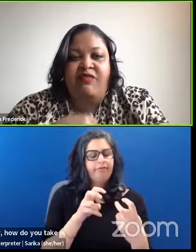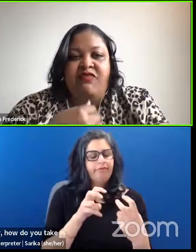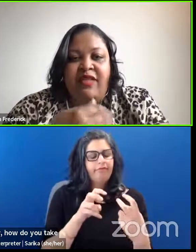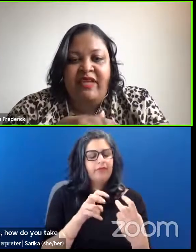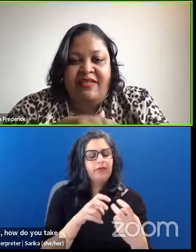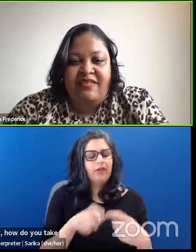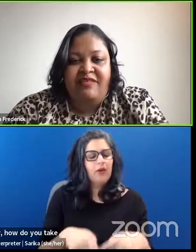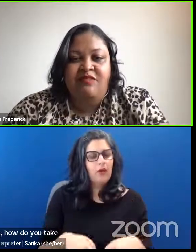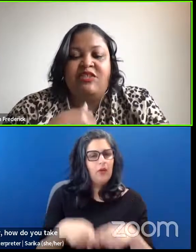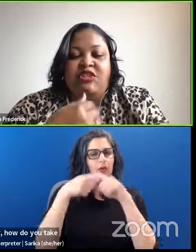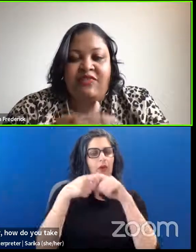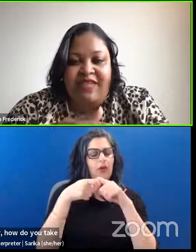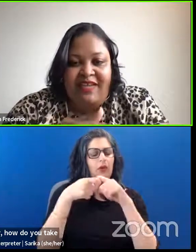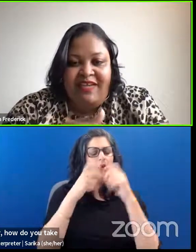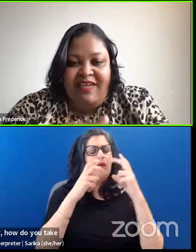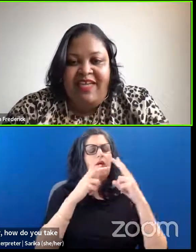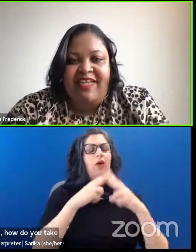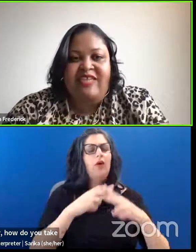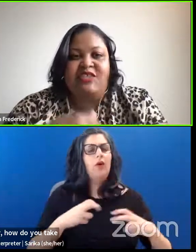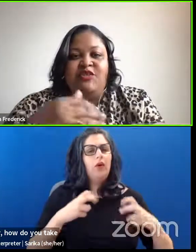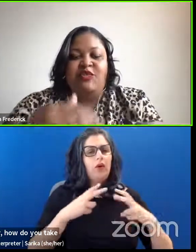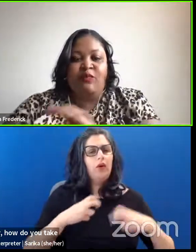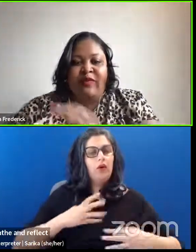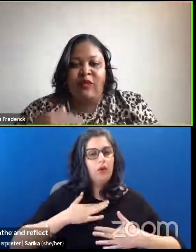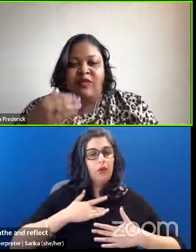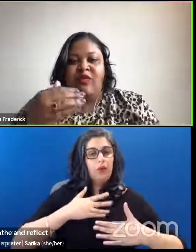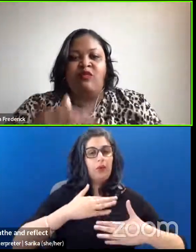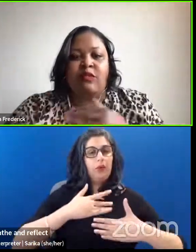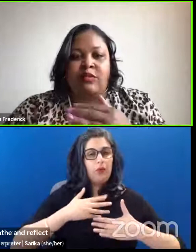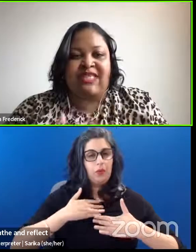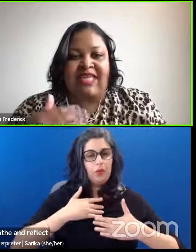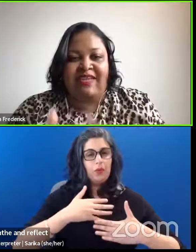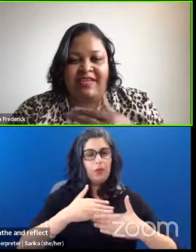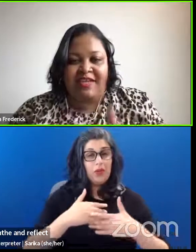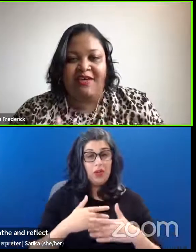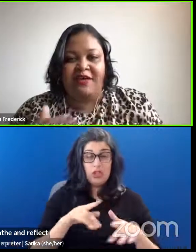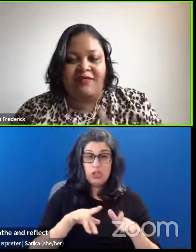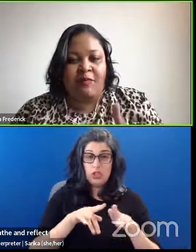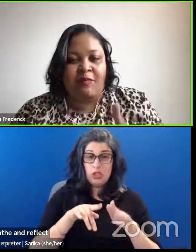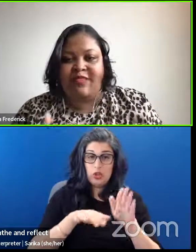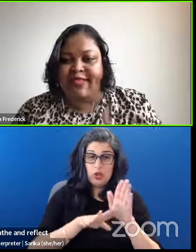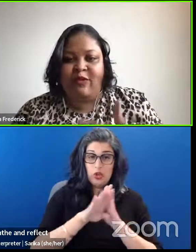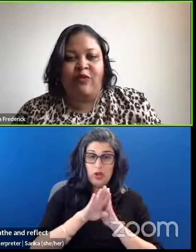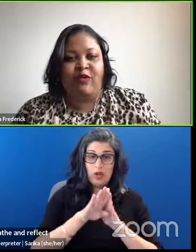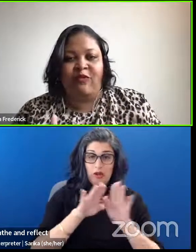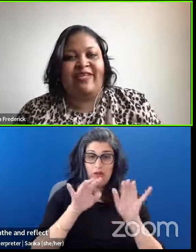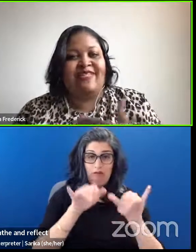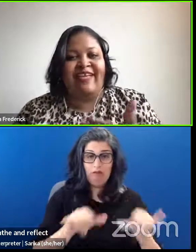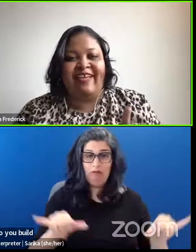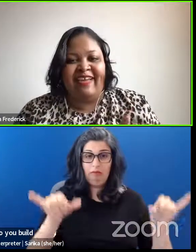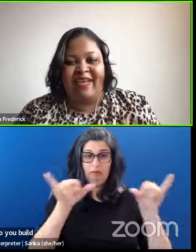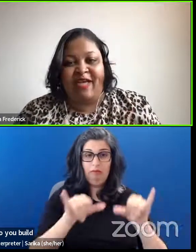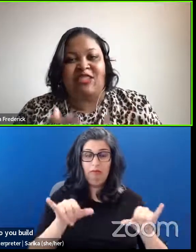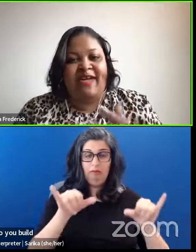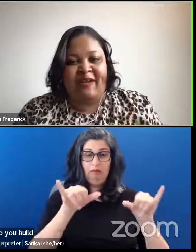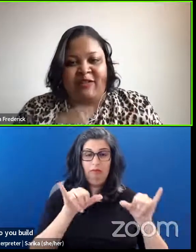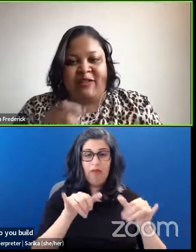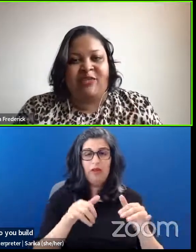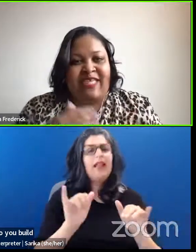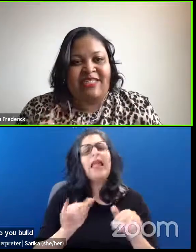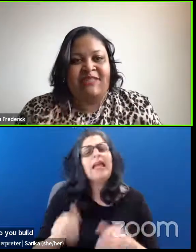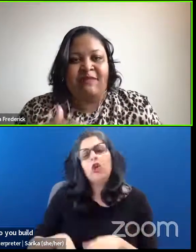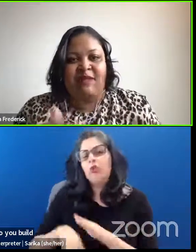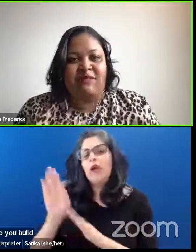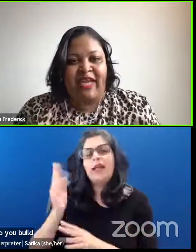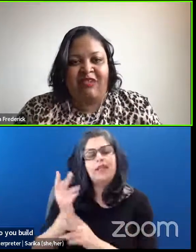and reflect and rejuvenate? Like, do you build the routine of, almost like you're raising a child,